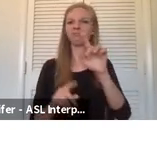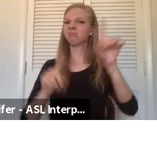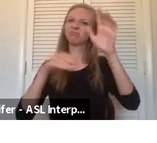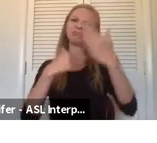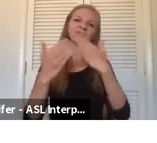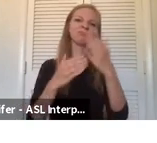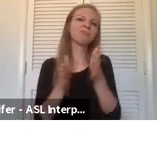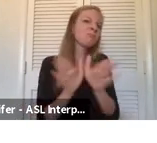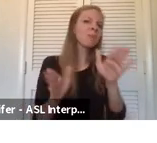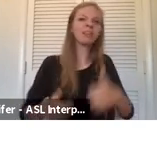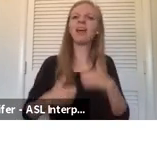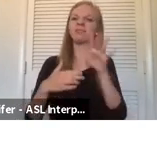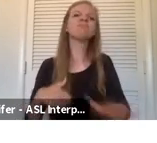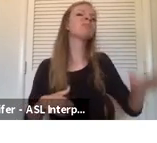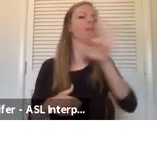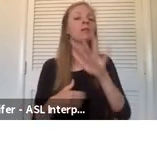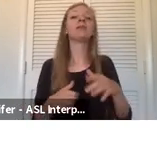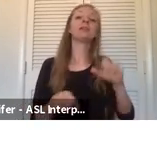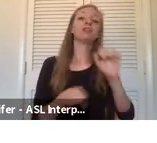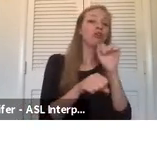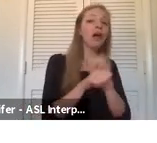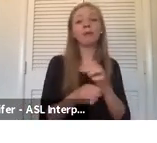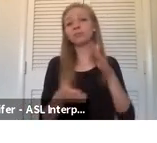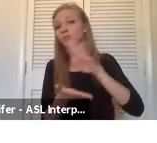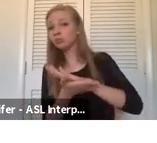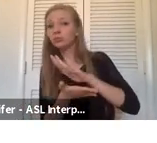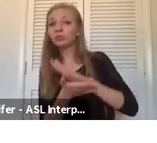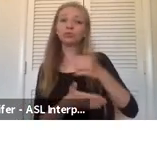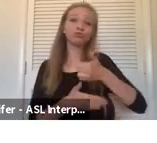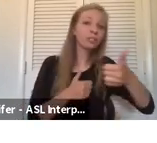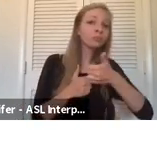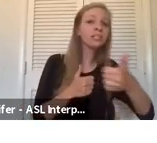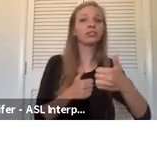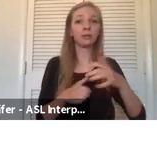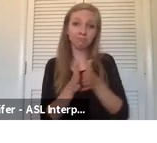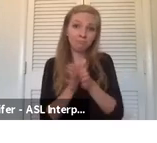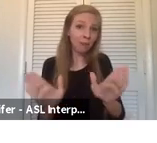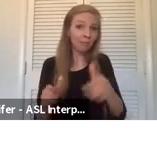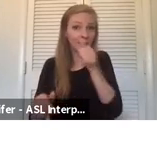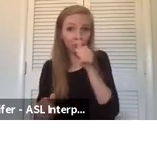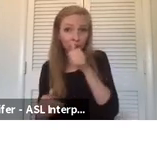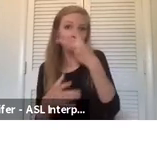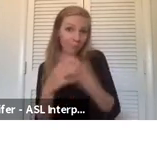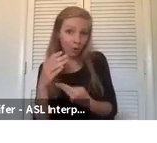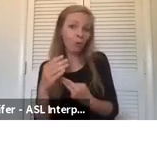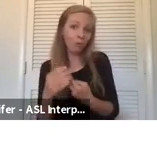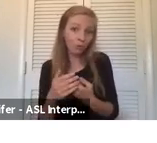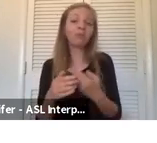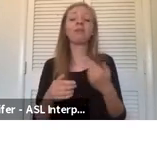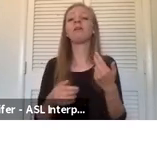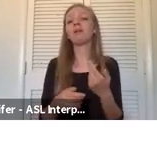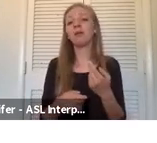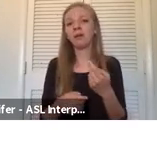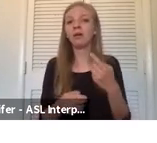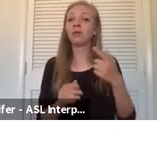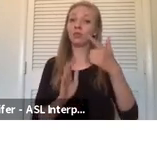That includes jobs, schools, transportation, public and private places that are open to the public. The purpose of the